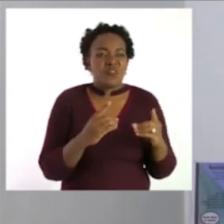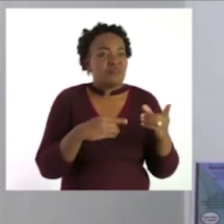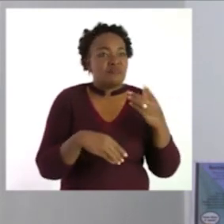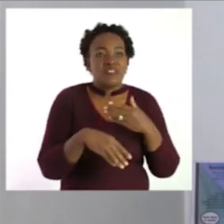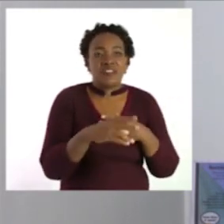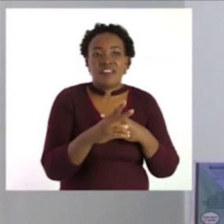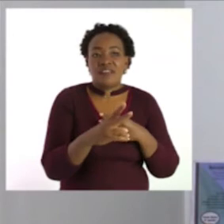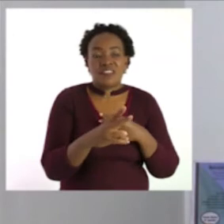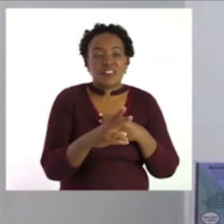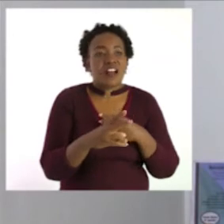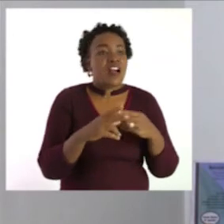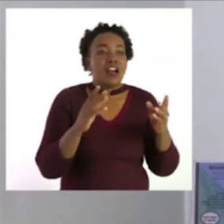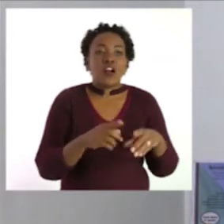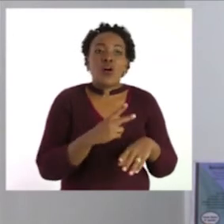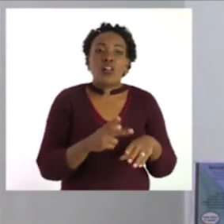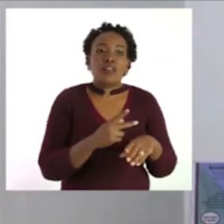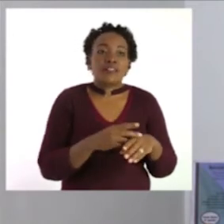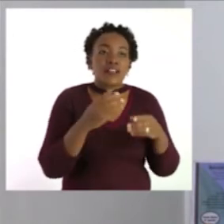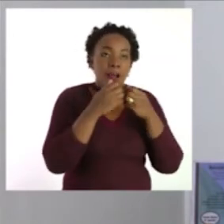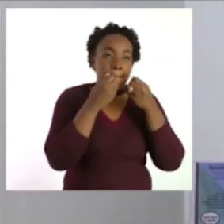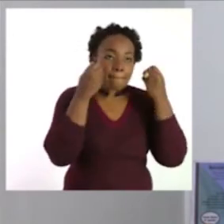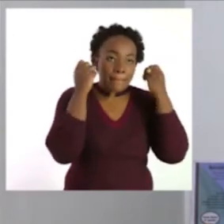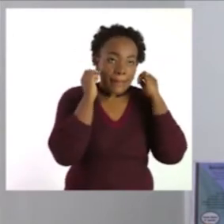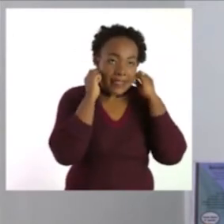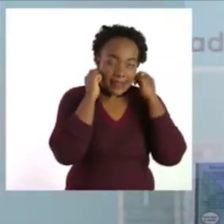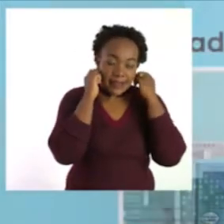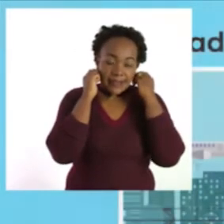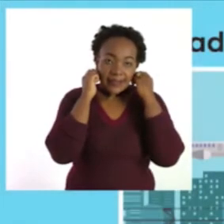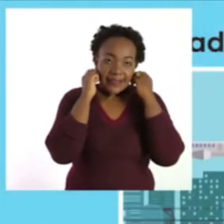out always wear your mask